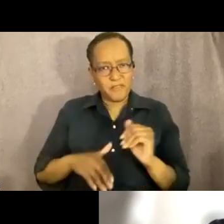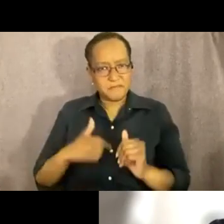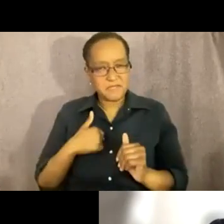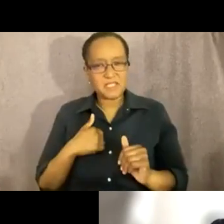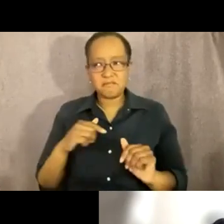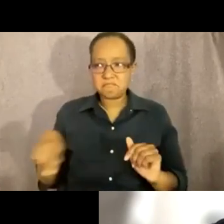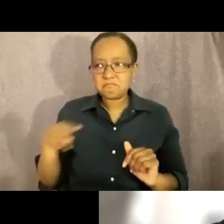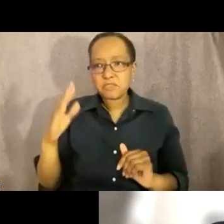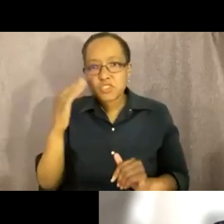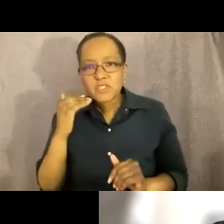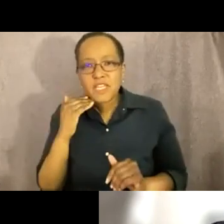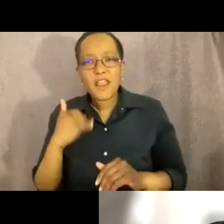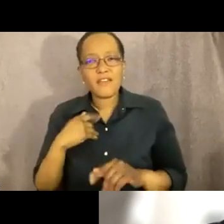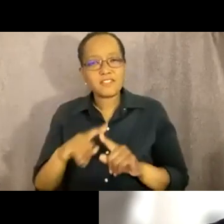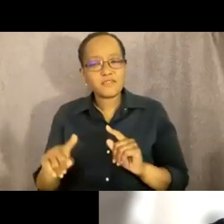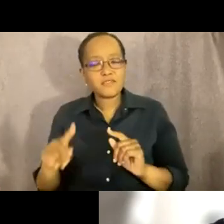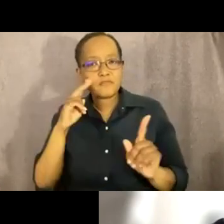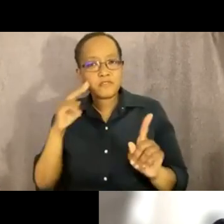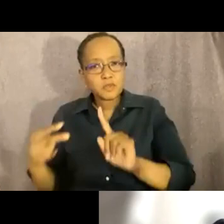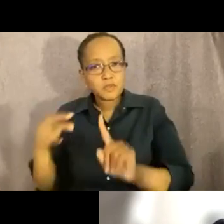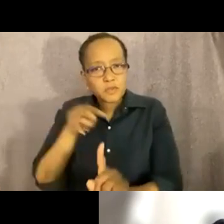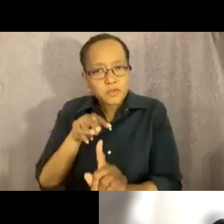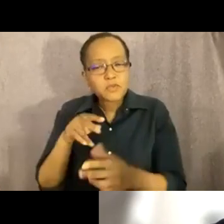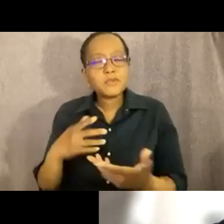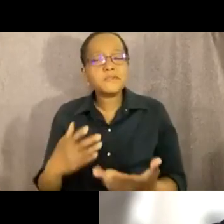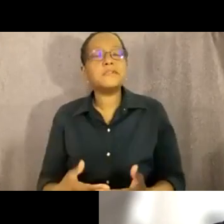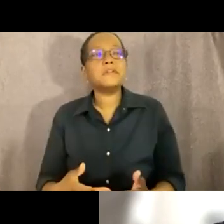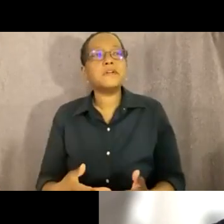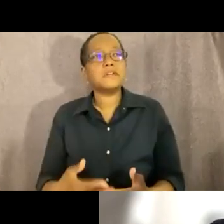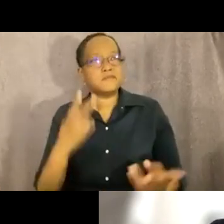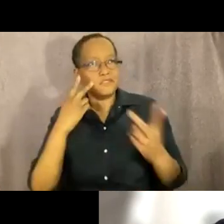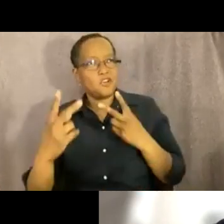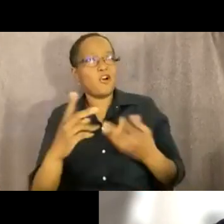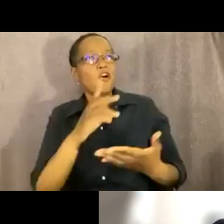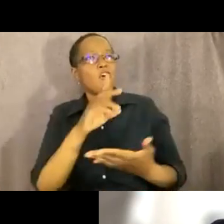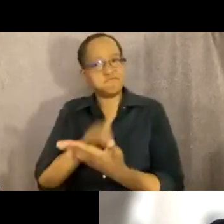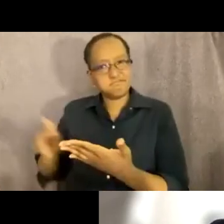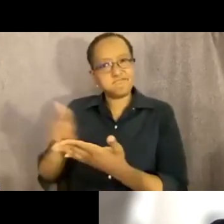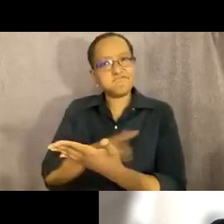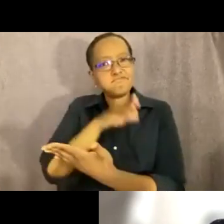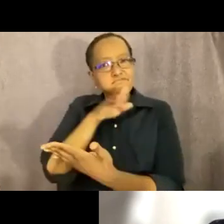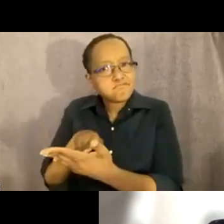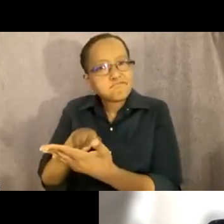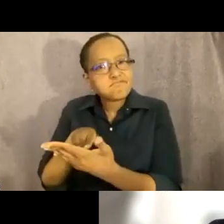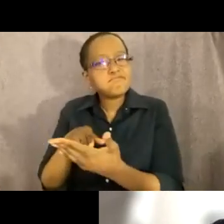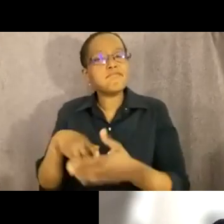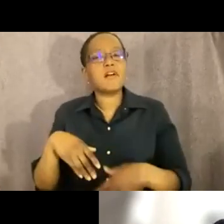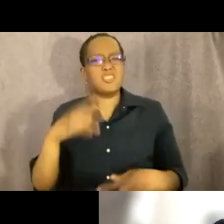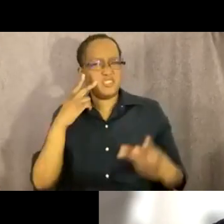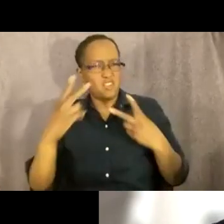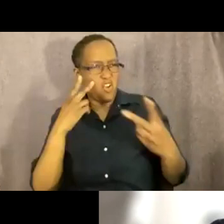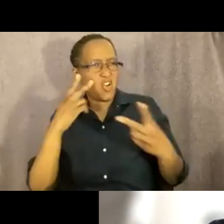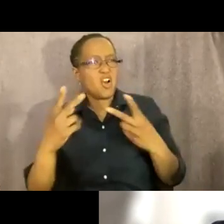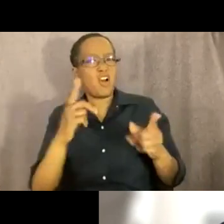um and also seeing the you know just the discrimination the racism that you see in a lot of